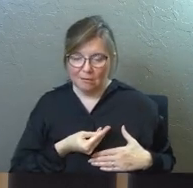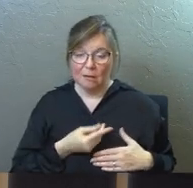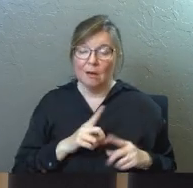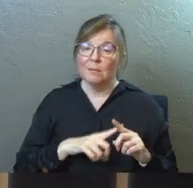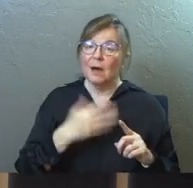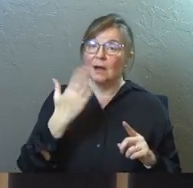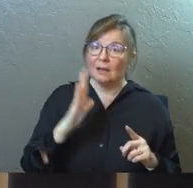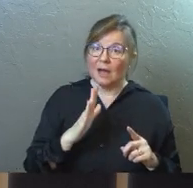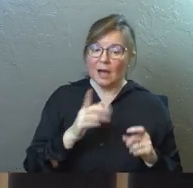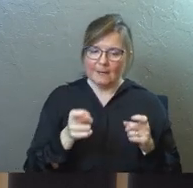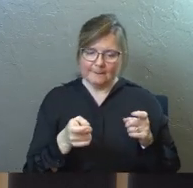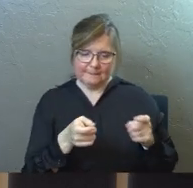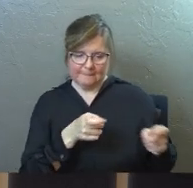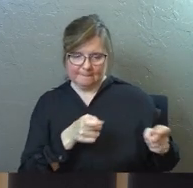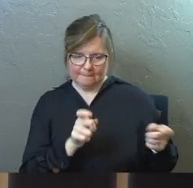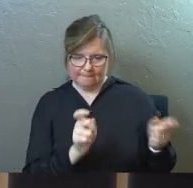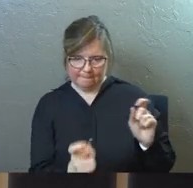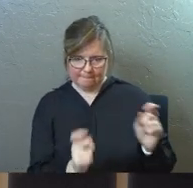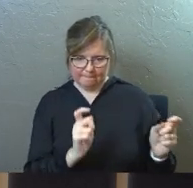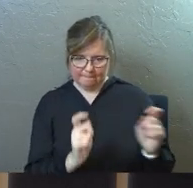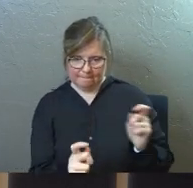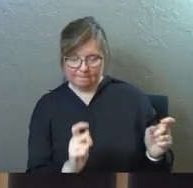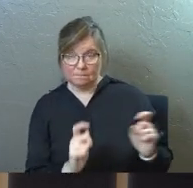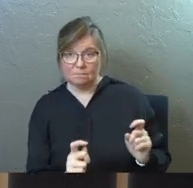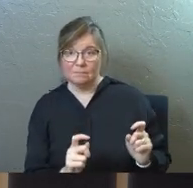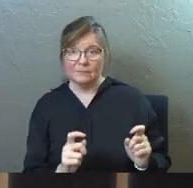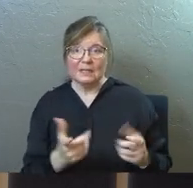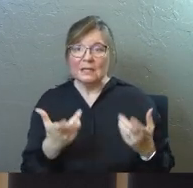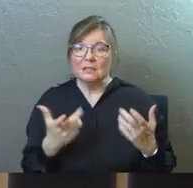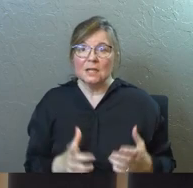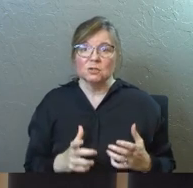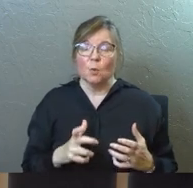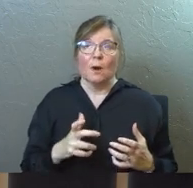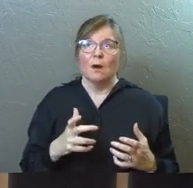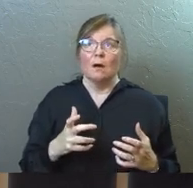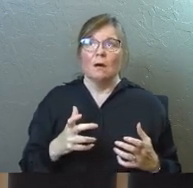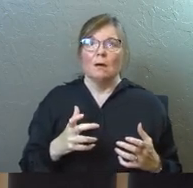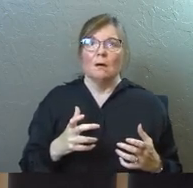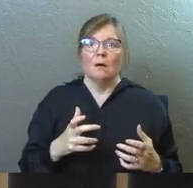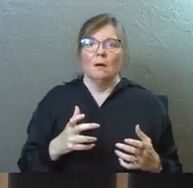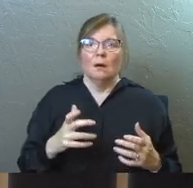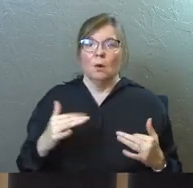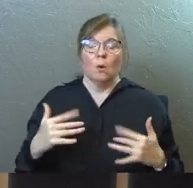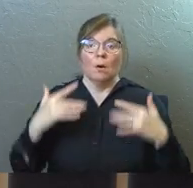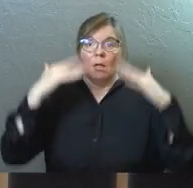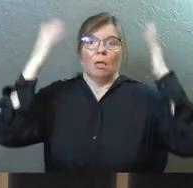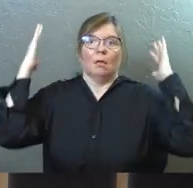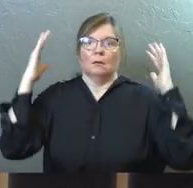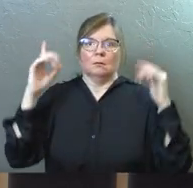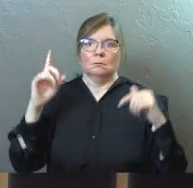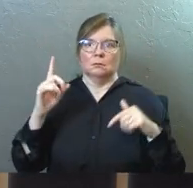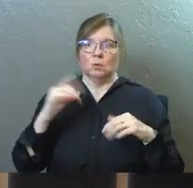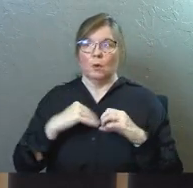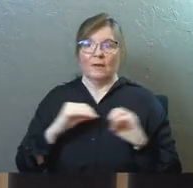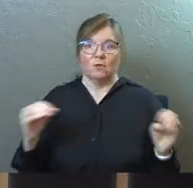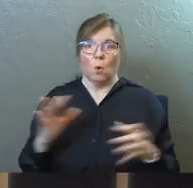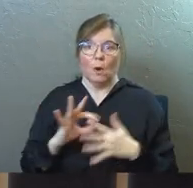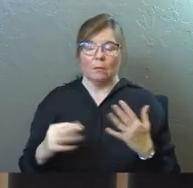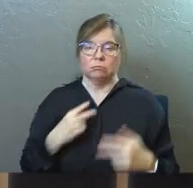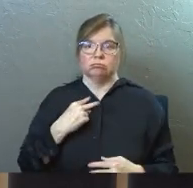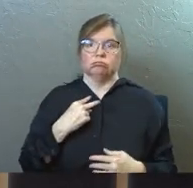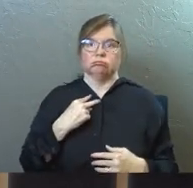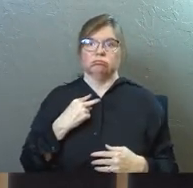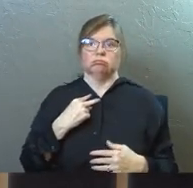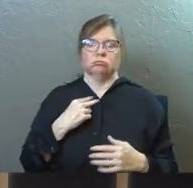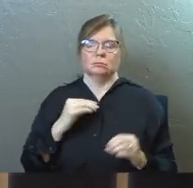But God does regulate this stuff. And he doesn't want to necessarily overwhelm you to where you have no options.